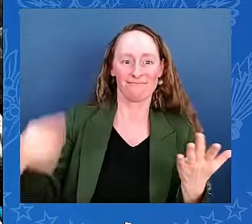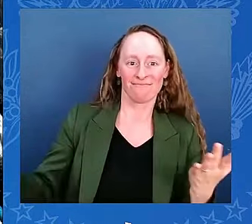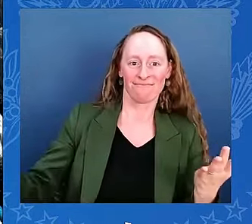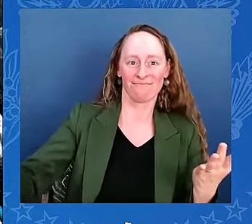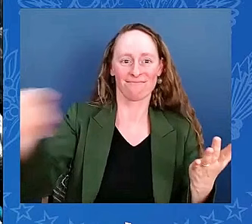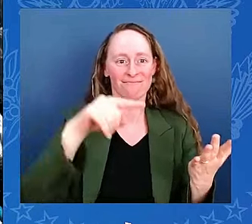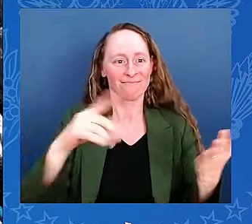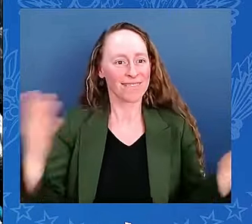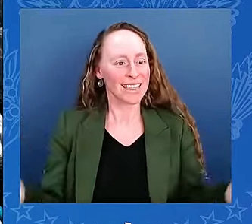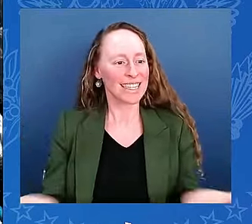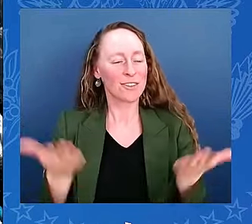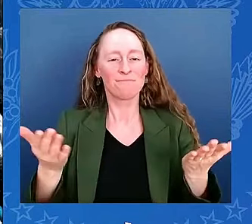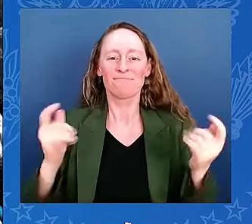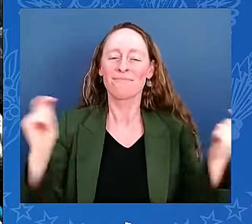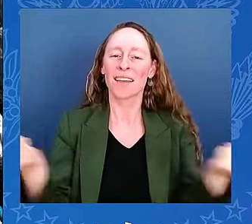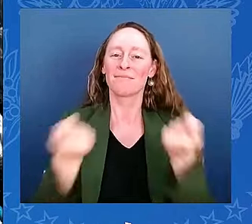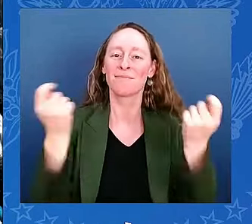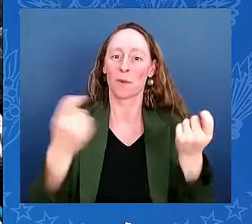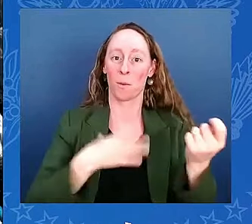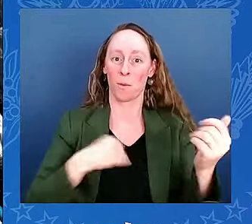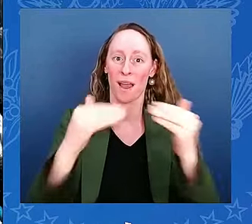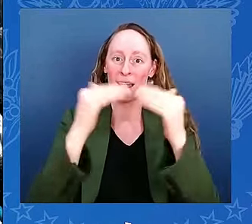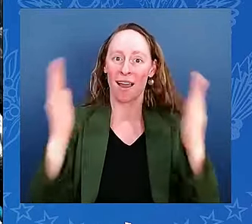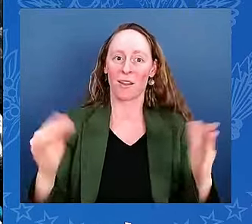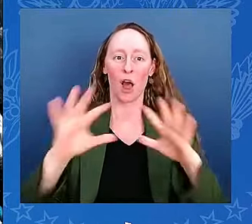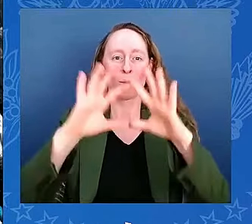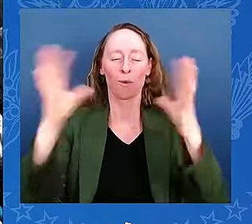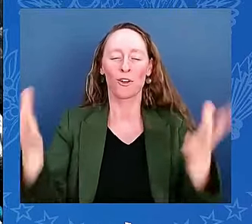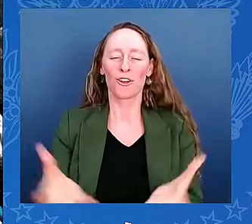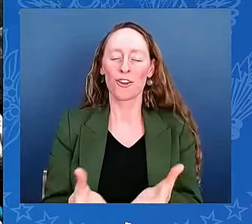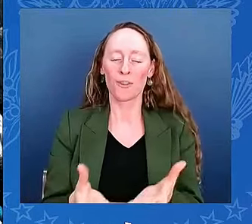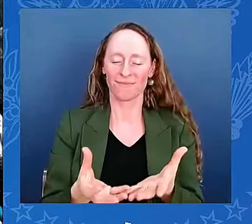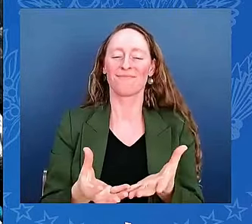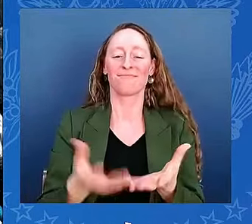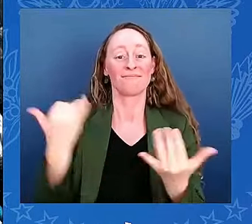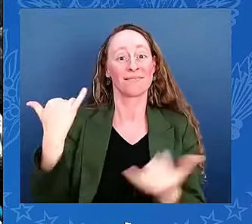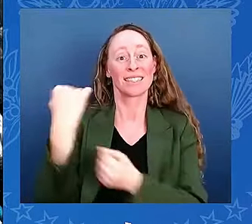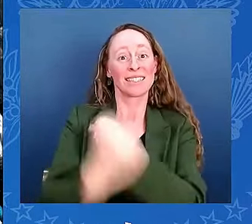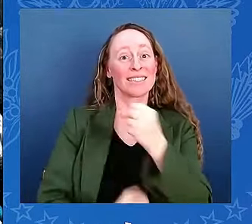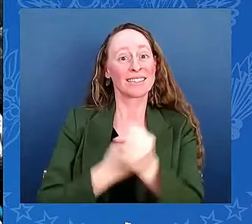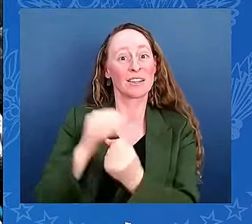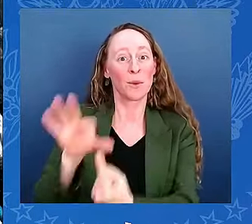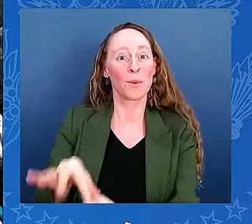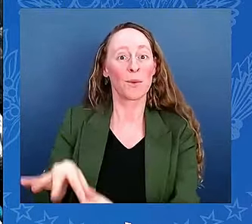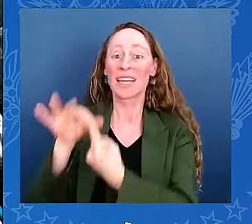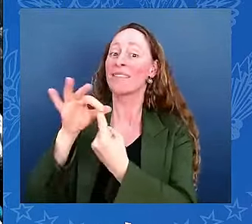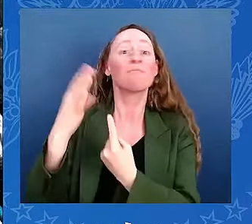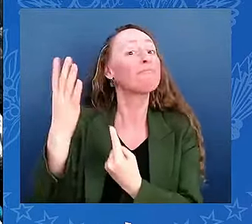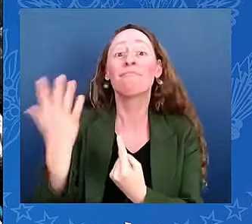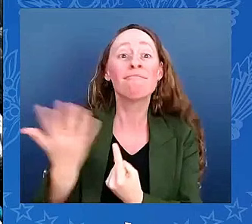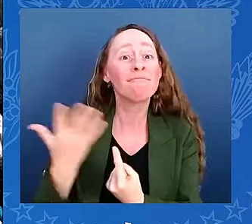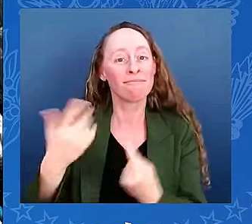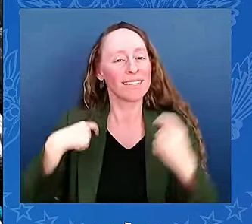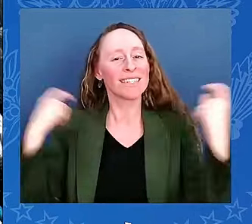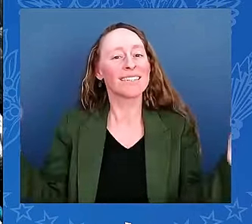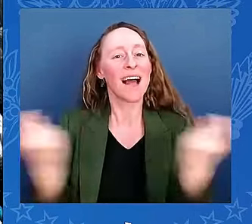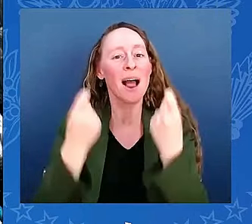I have the unique opportunity to celebrate Diwali from 260 miles above the earth on the ISS.